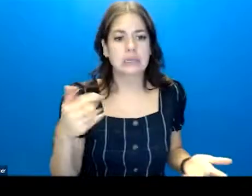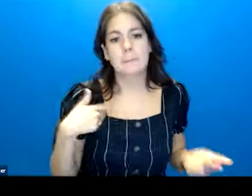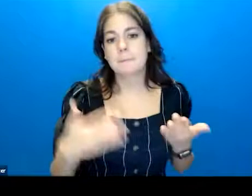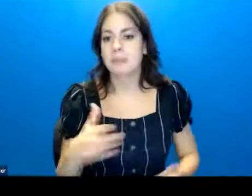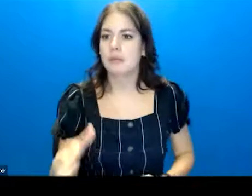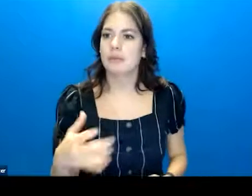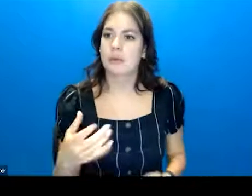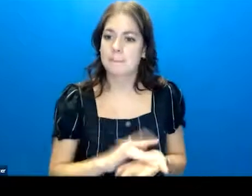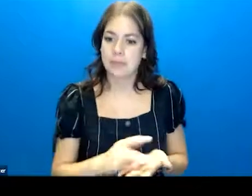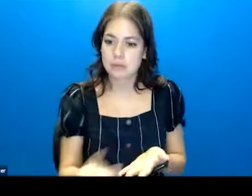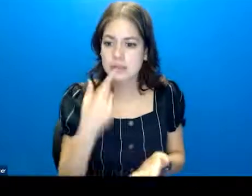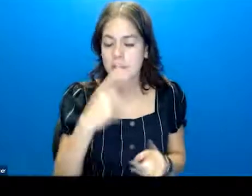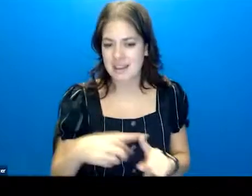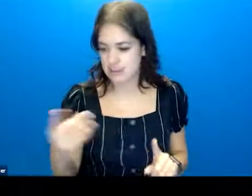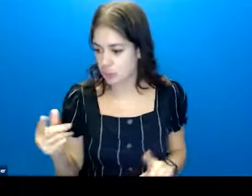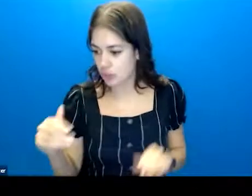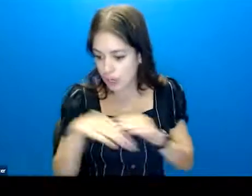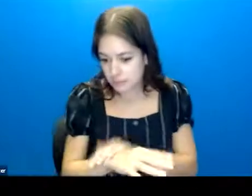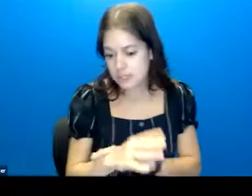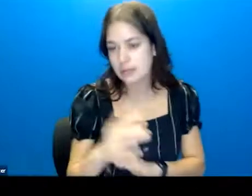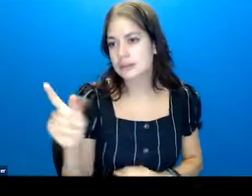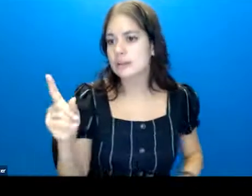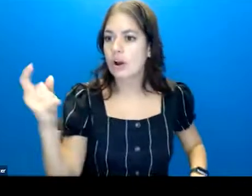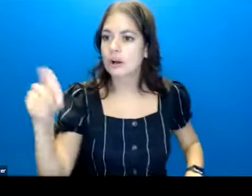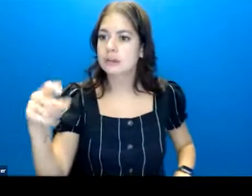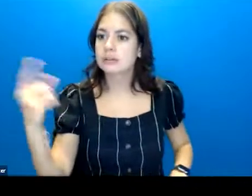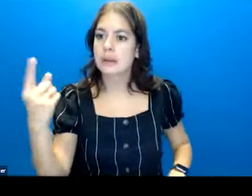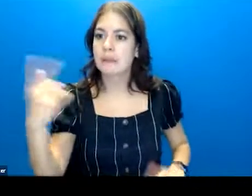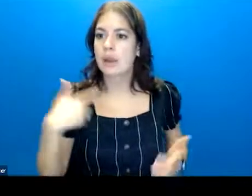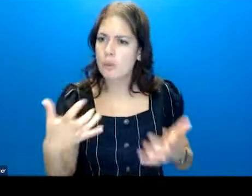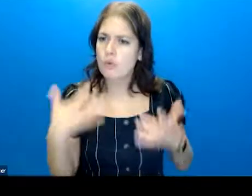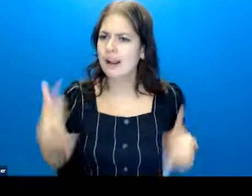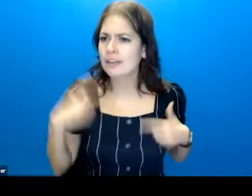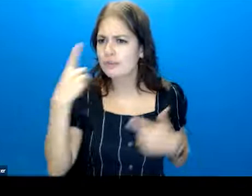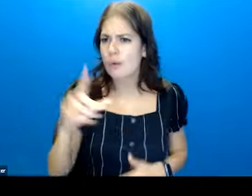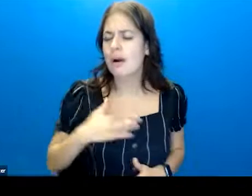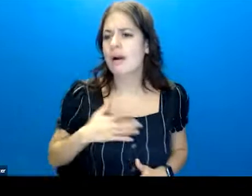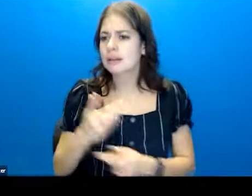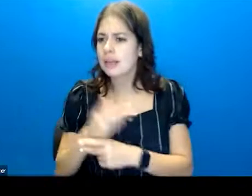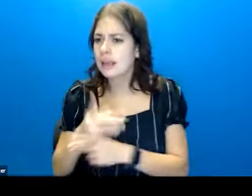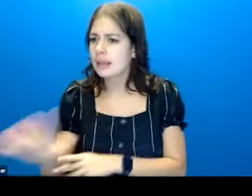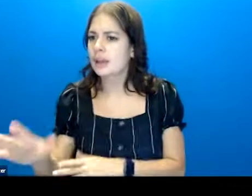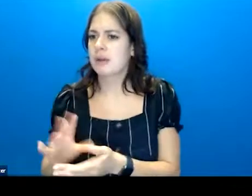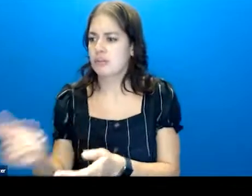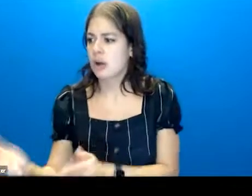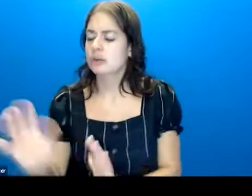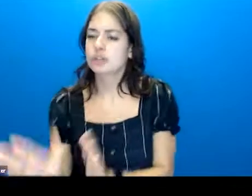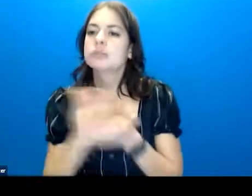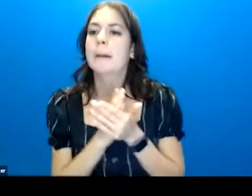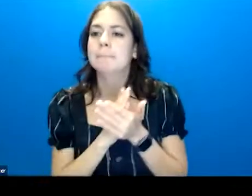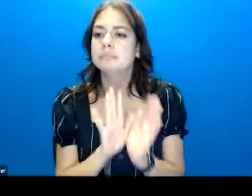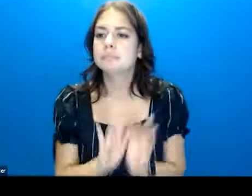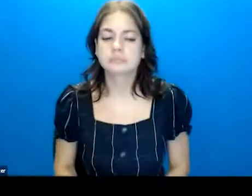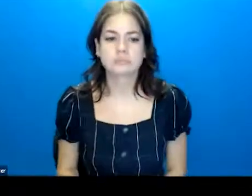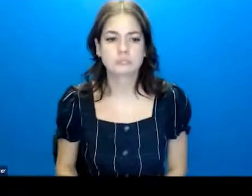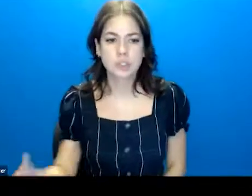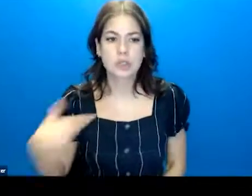they're putting the pills together, but the dog comes in. The dog is something that they want to live for. They care about the dog. They pet their dog. They put the pills away. Right? That is